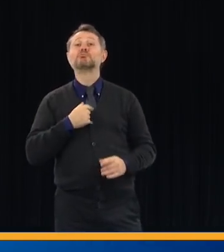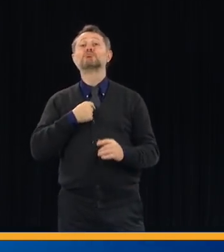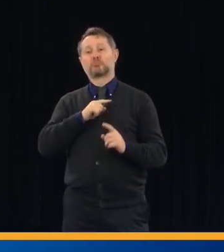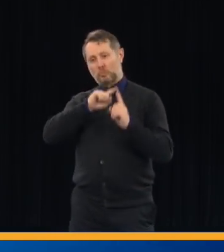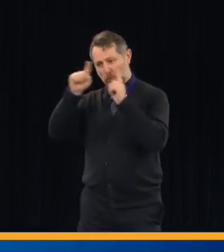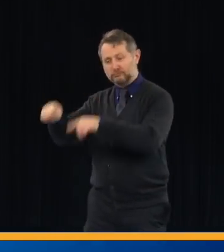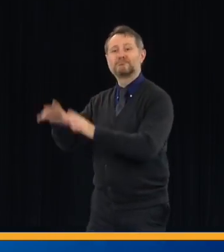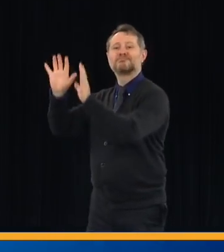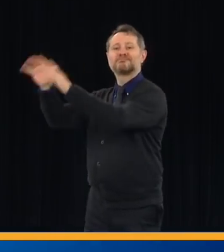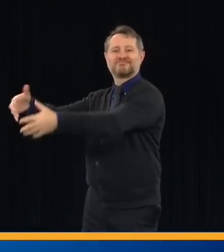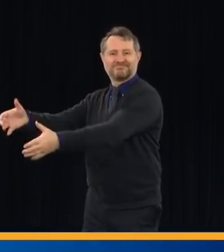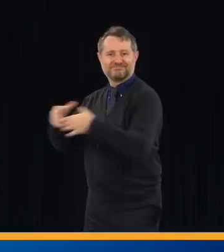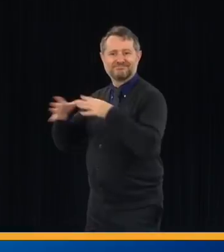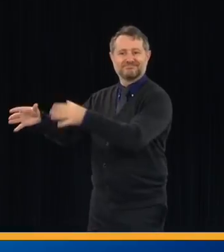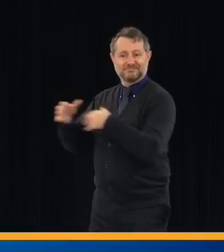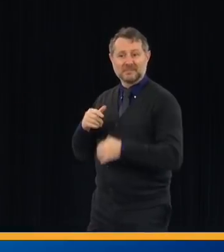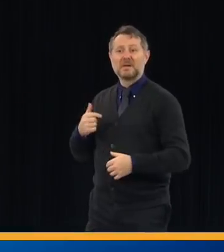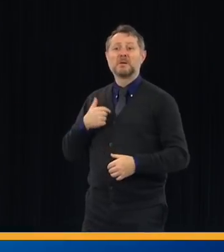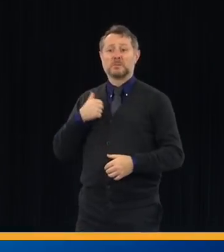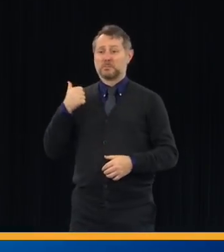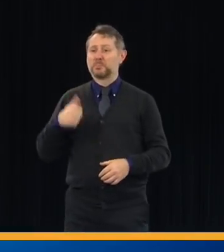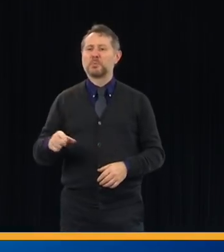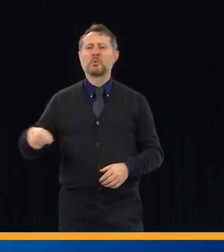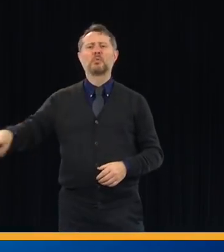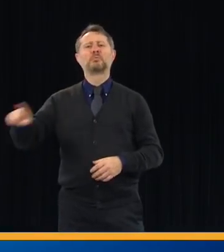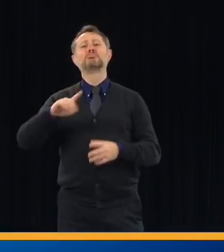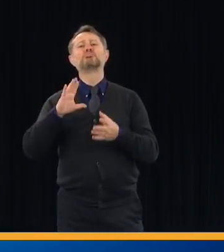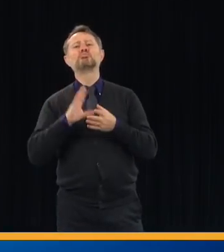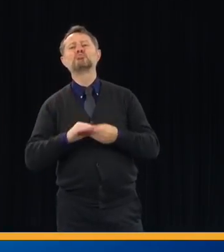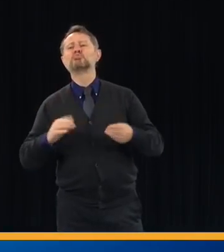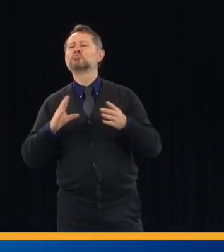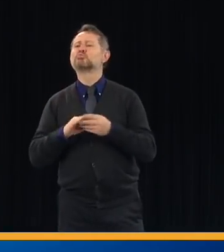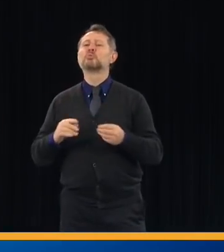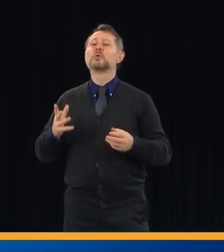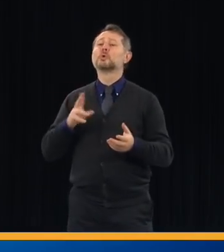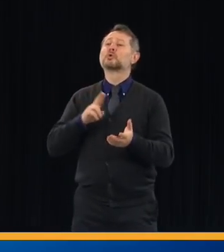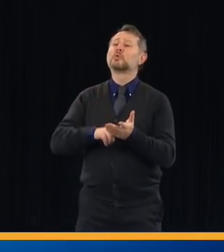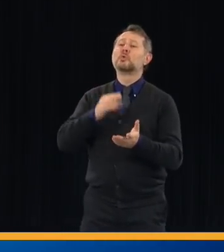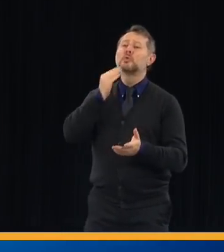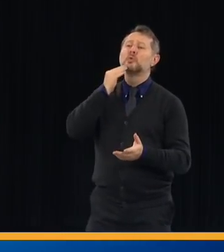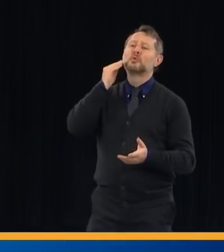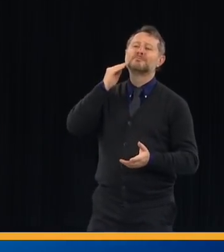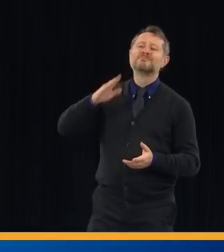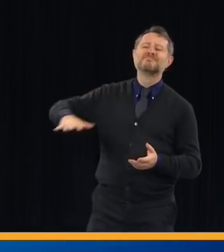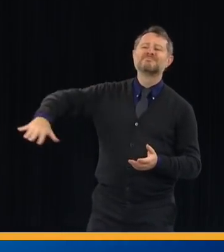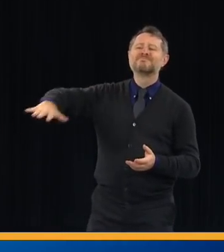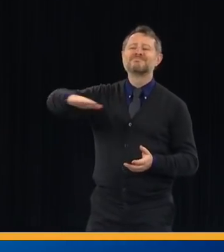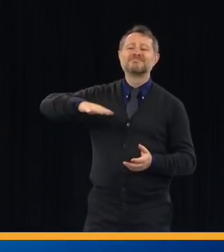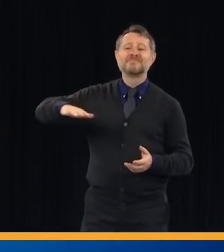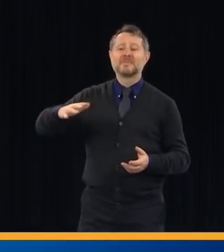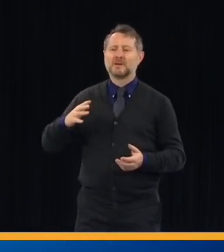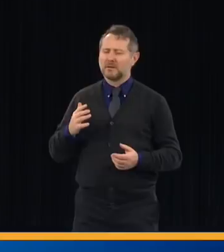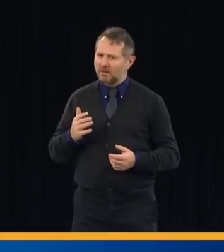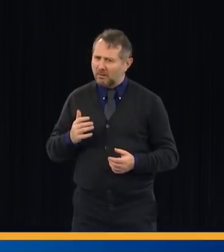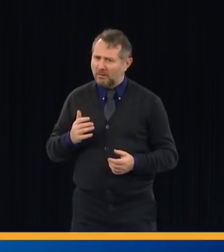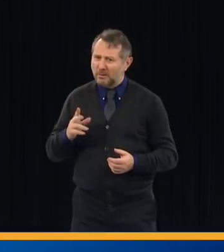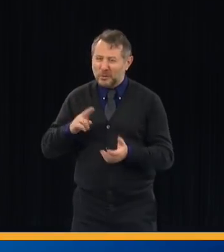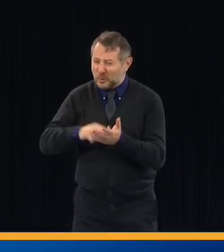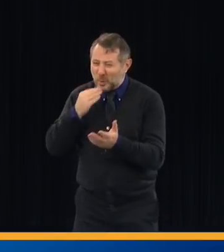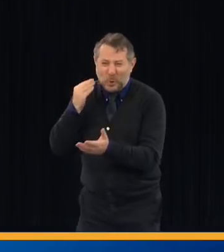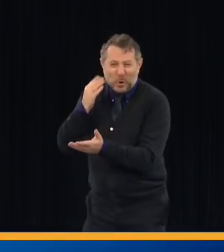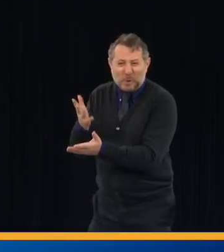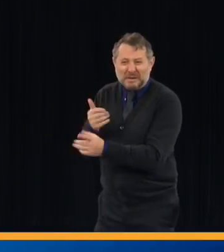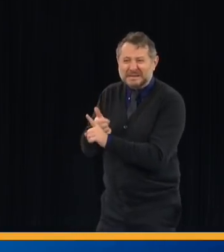But I remember when they came in and they told me, a nursing home in upstate, a nursing home is